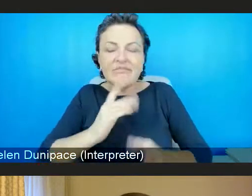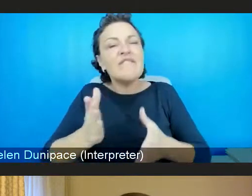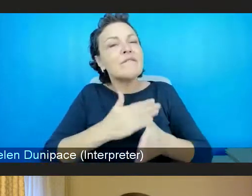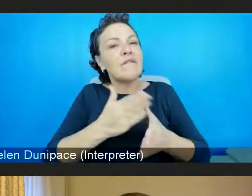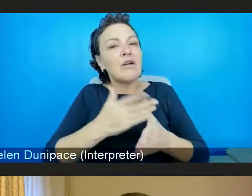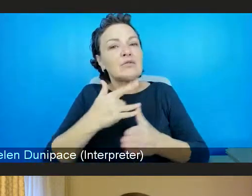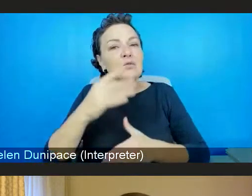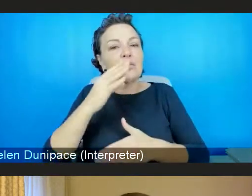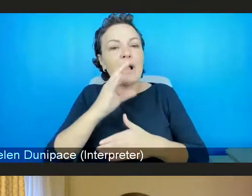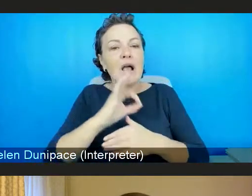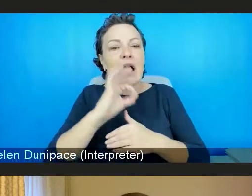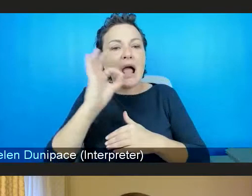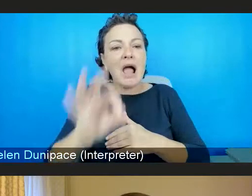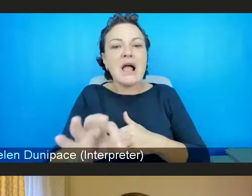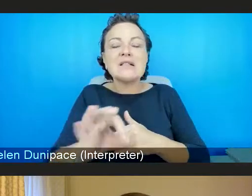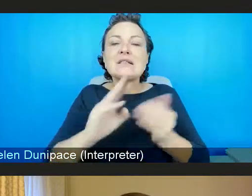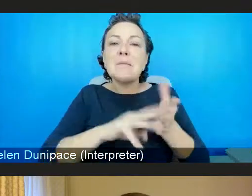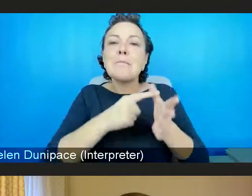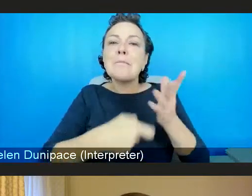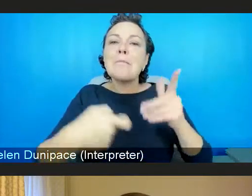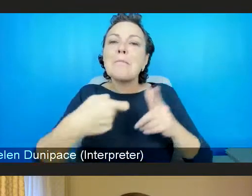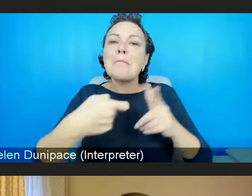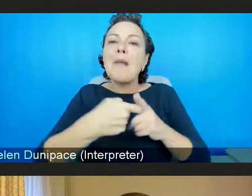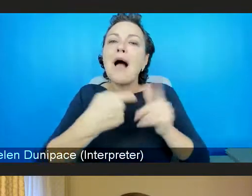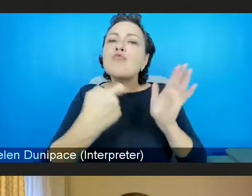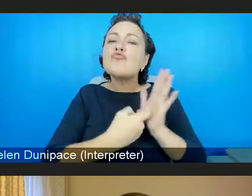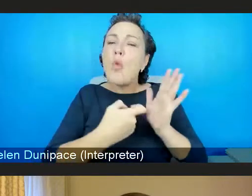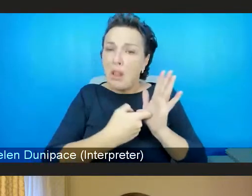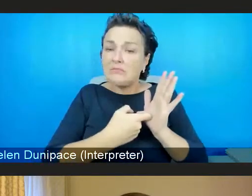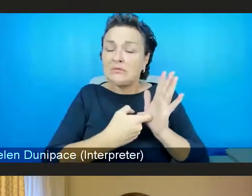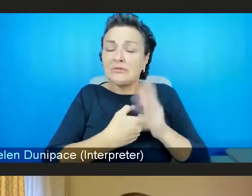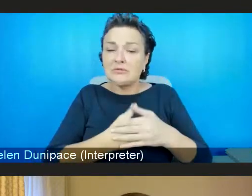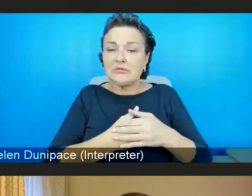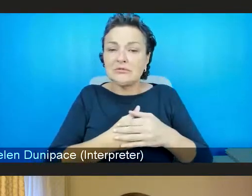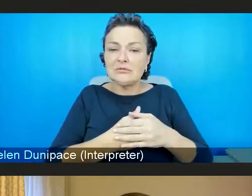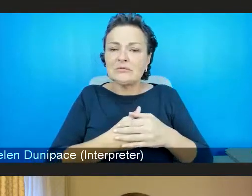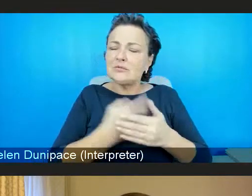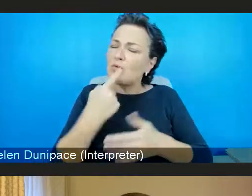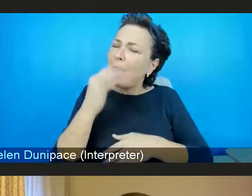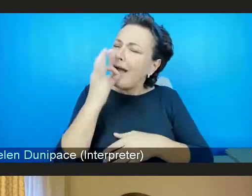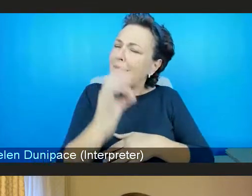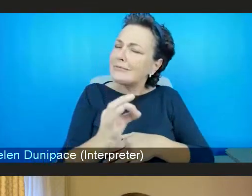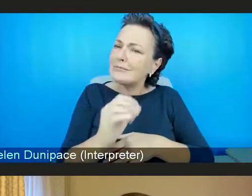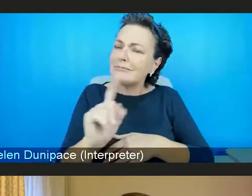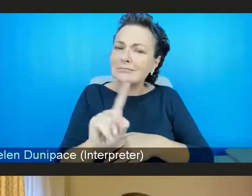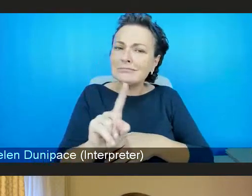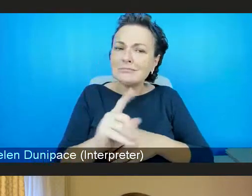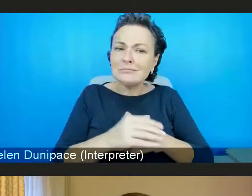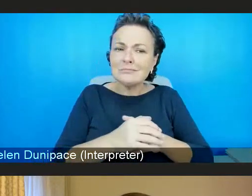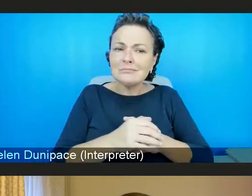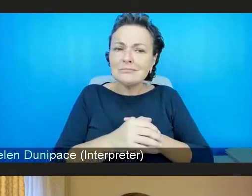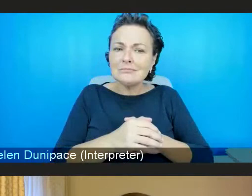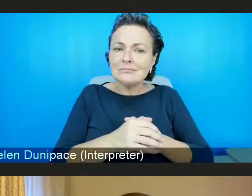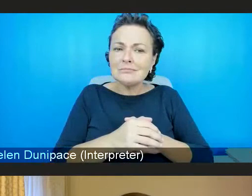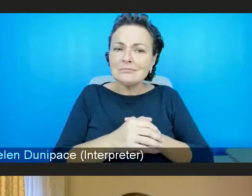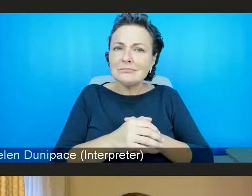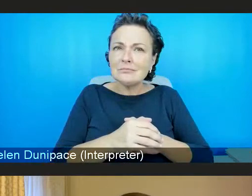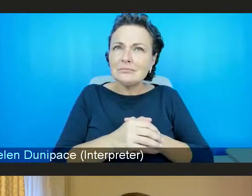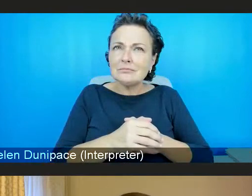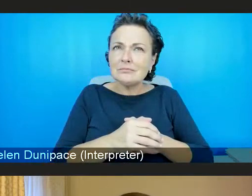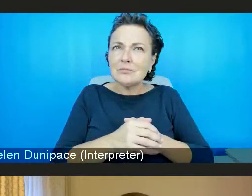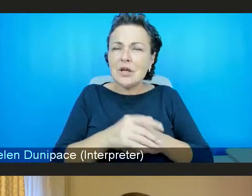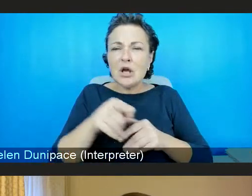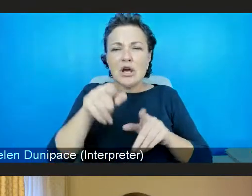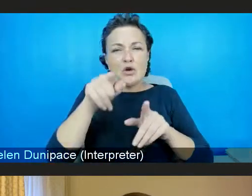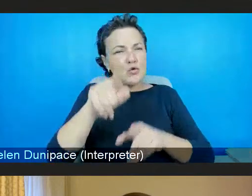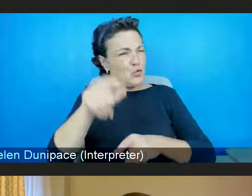to ask. What their three-point plan would be that put mental health